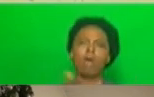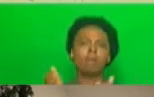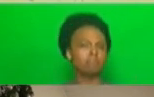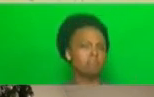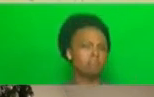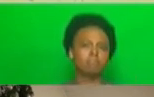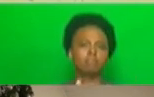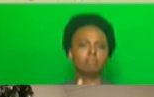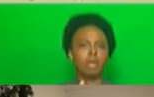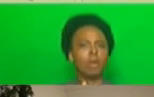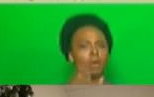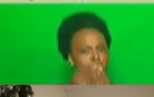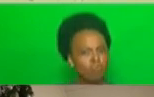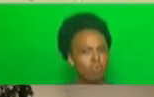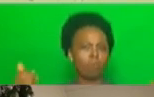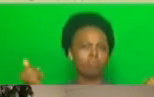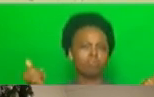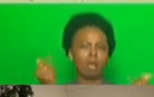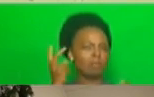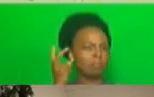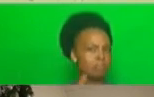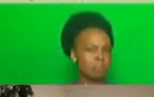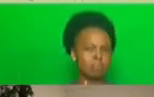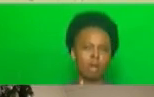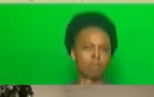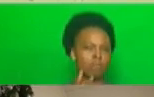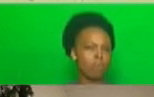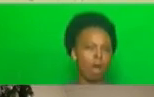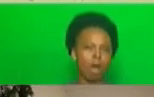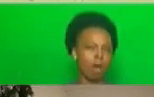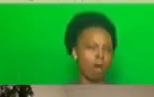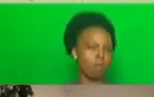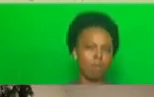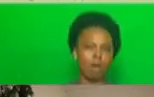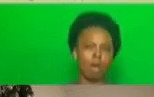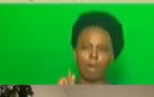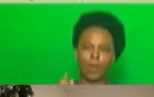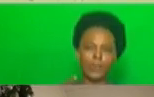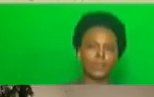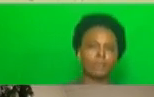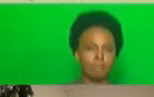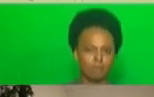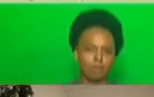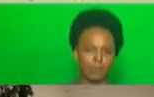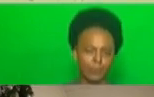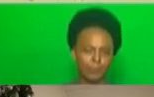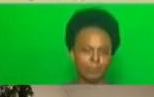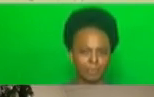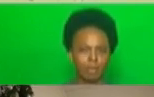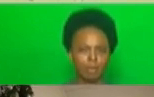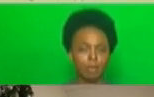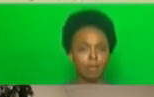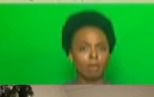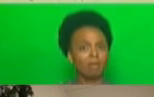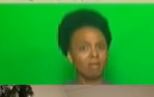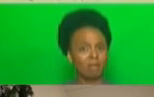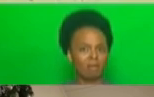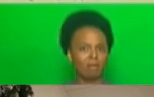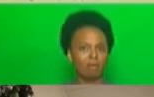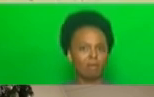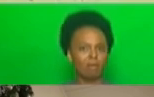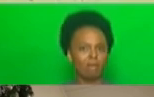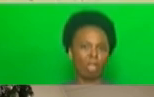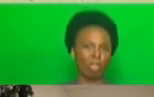overcome this great difficulty that has befallen us. We are far from being